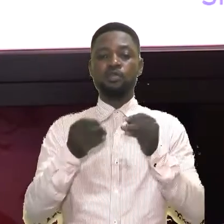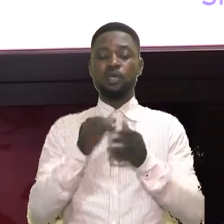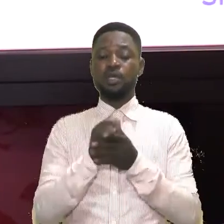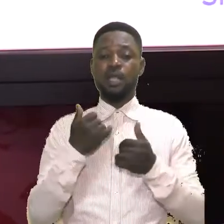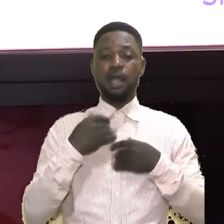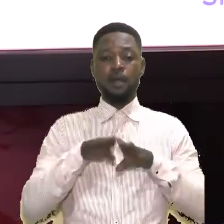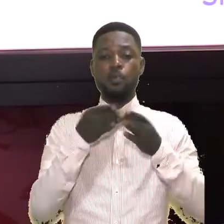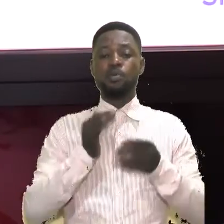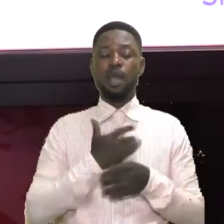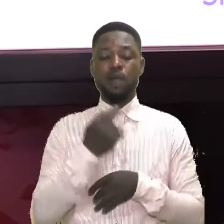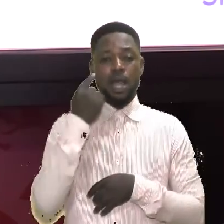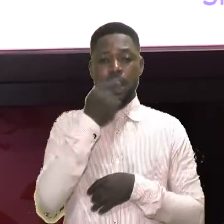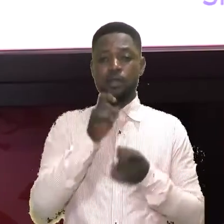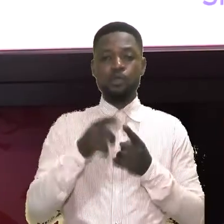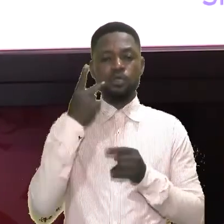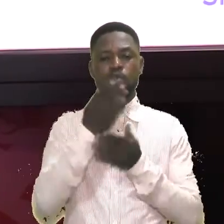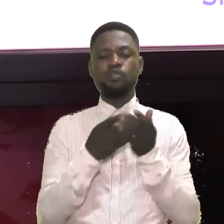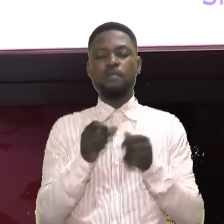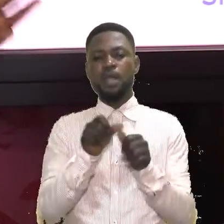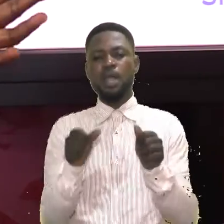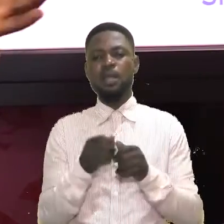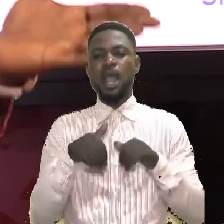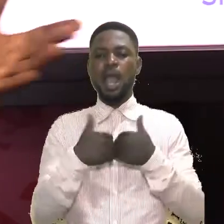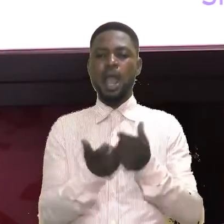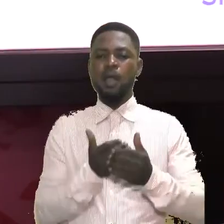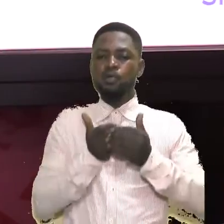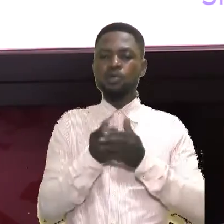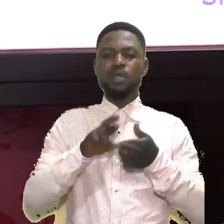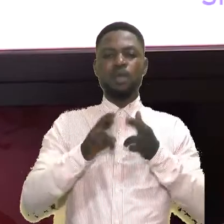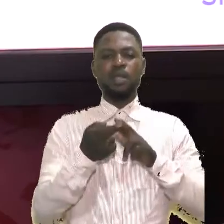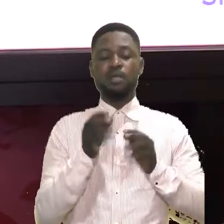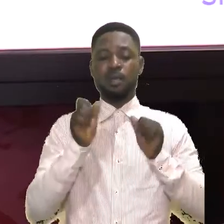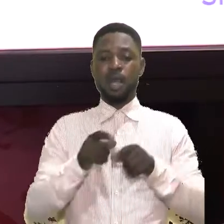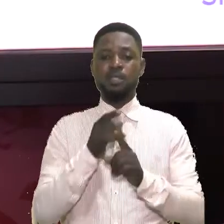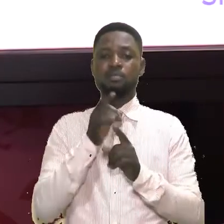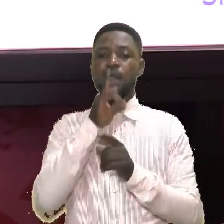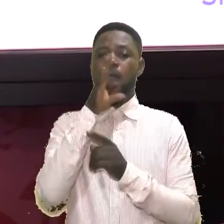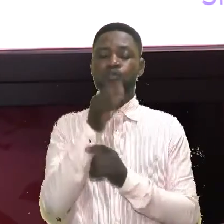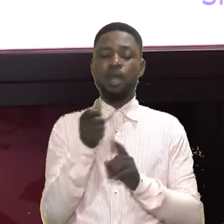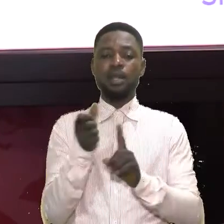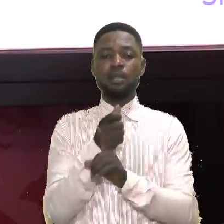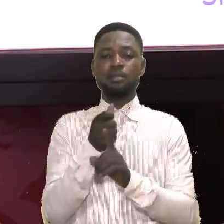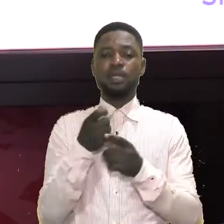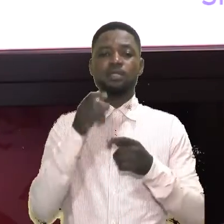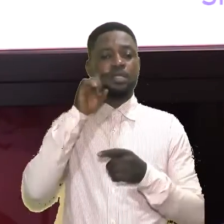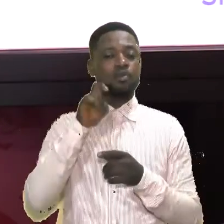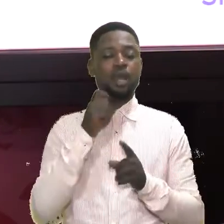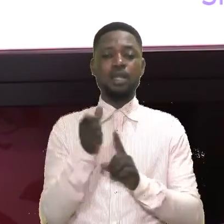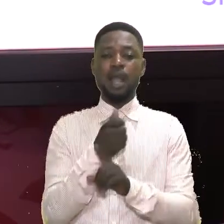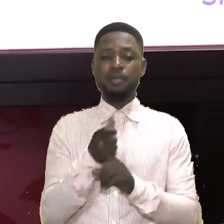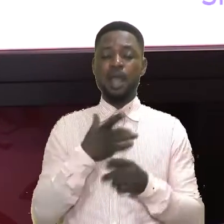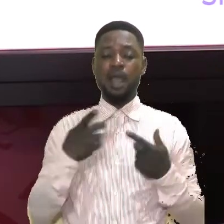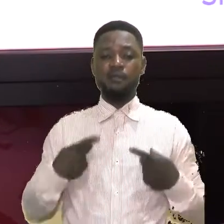story has opened our eyes to see some aspects of how close relatives can actually abuse or physically